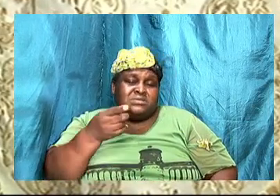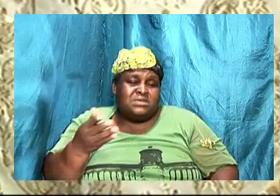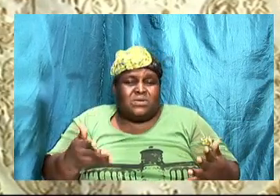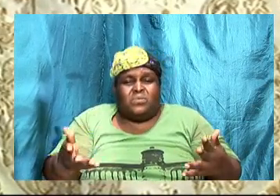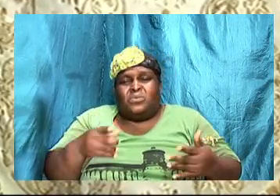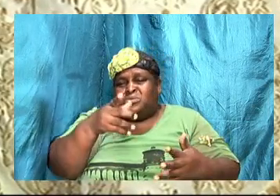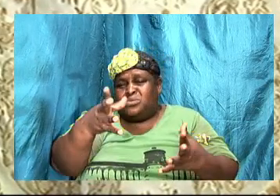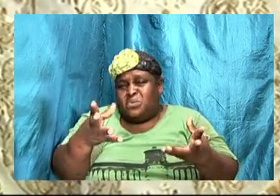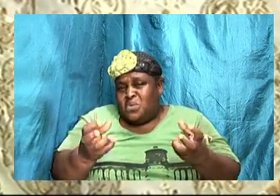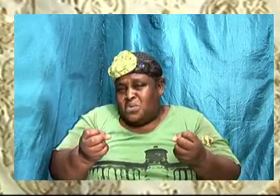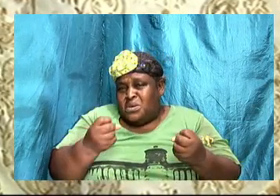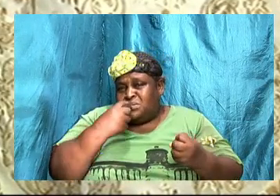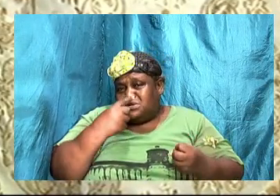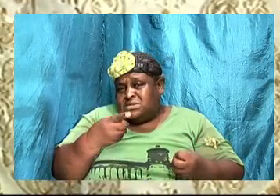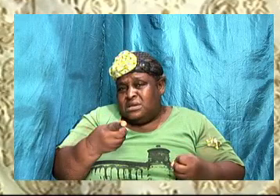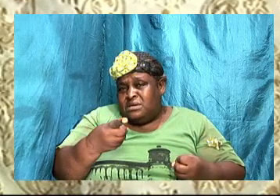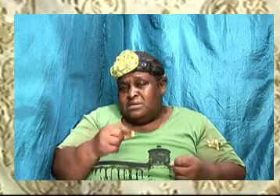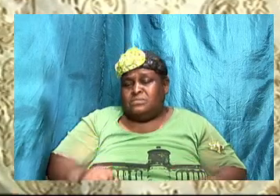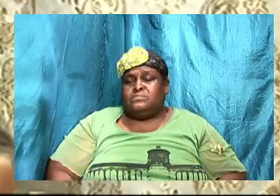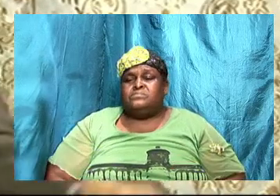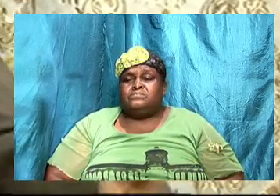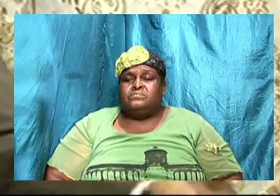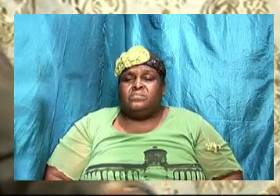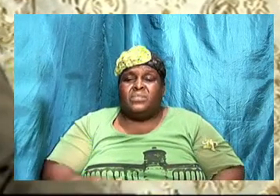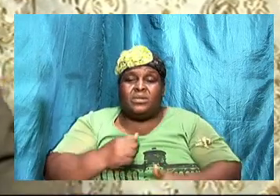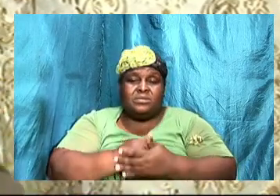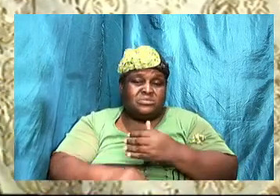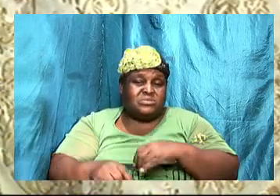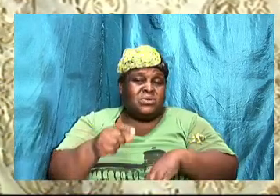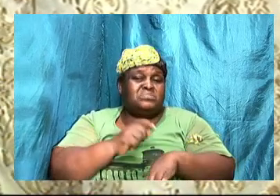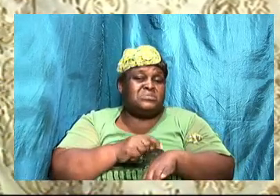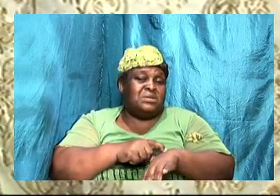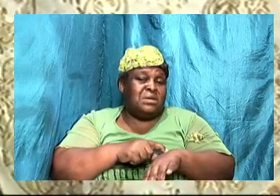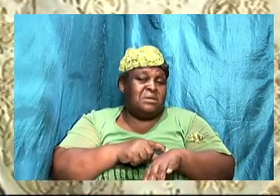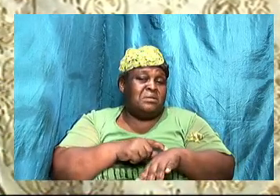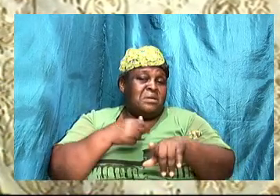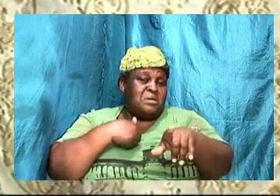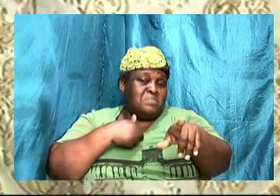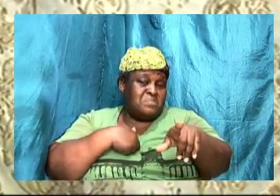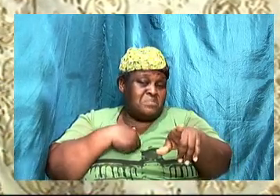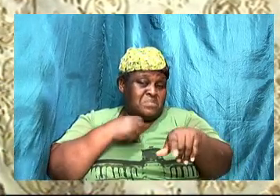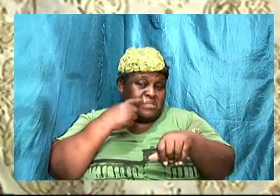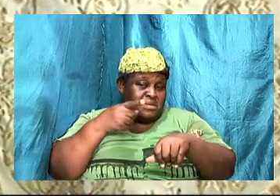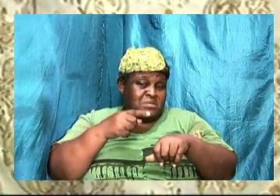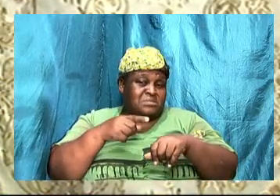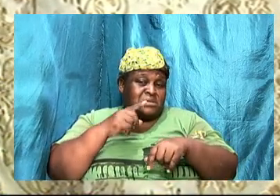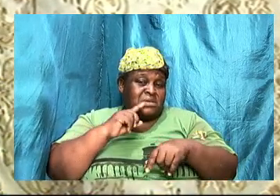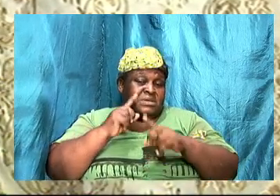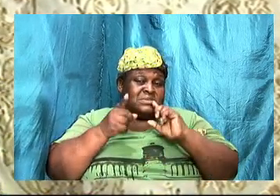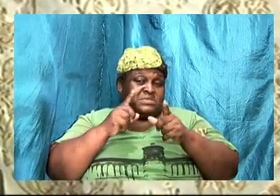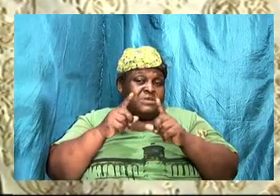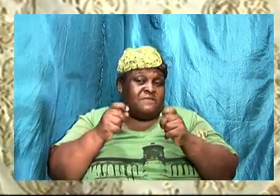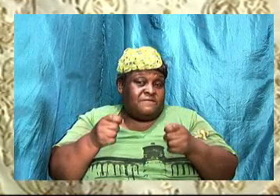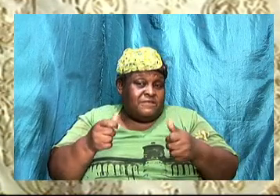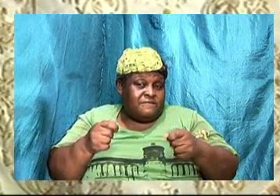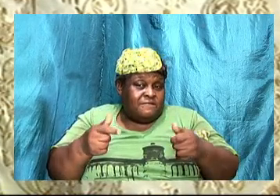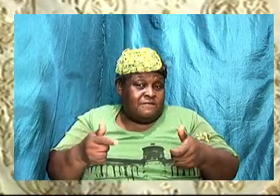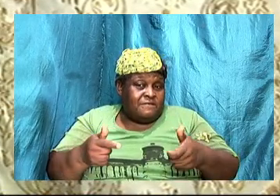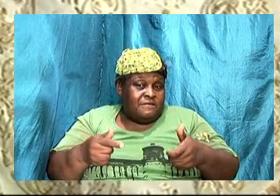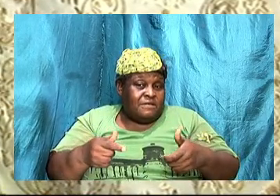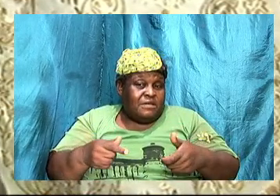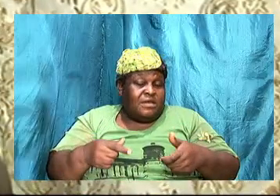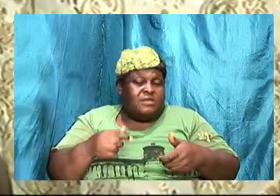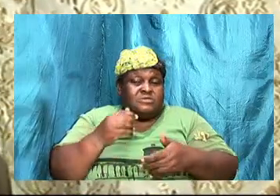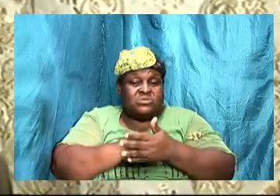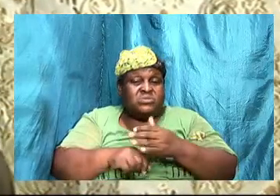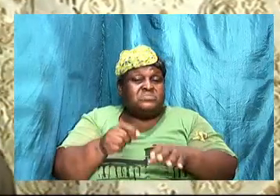Sometimes, sometimes I tend to talk a little bit fast, you know, and sometimes I talk a little bit